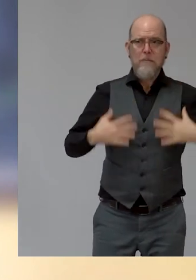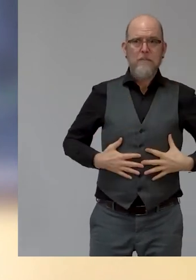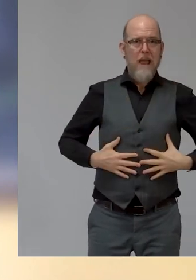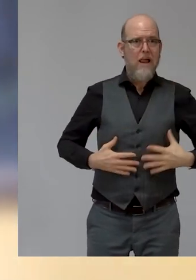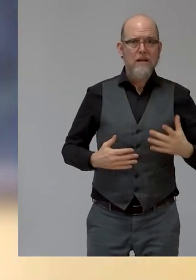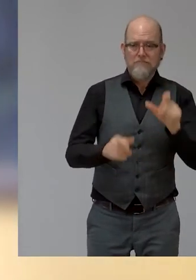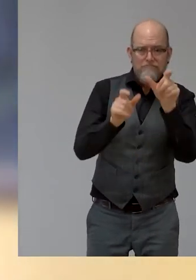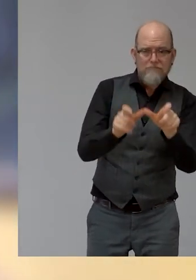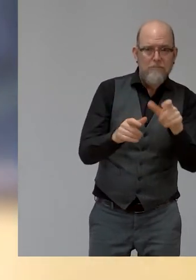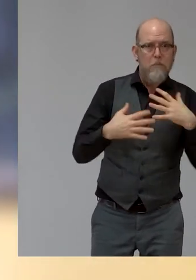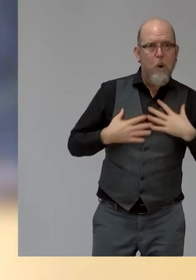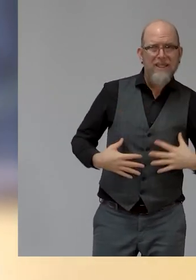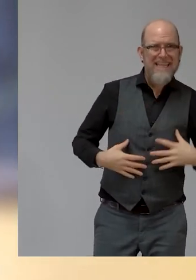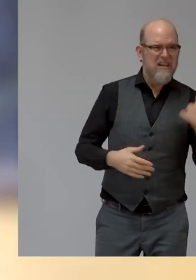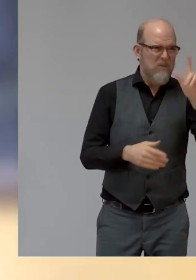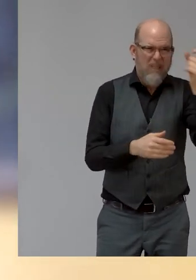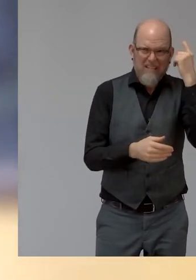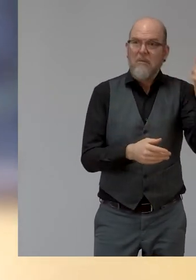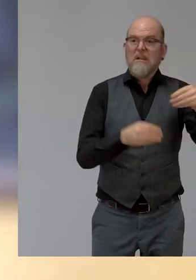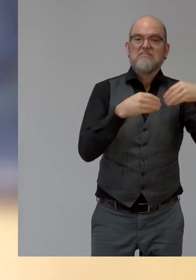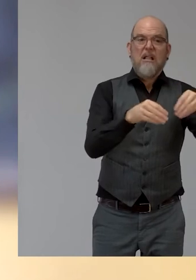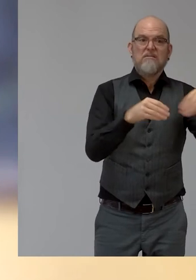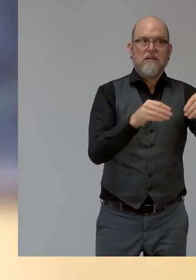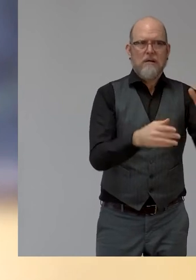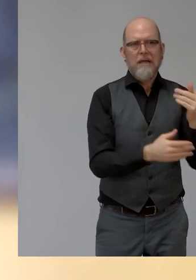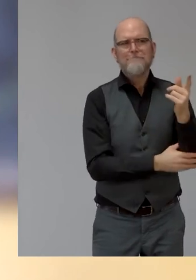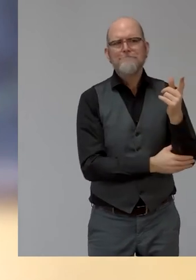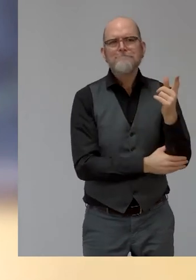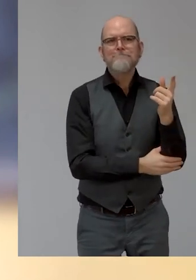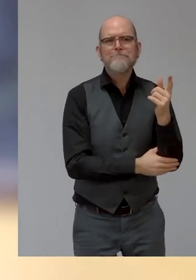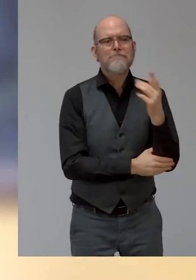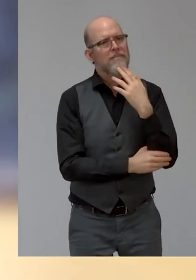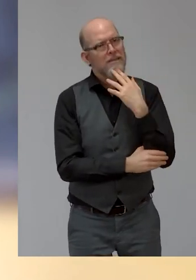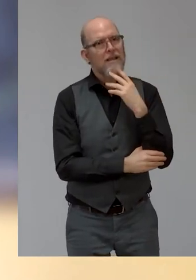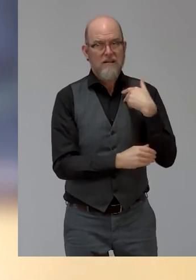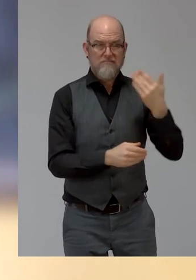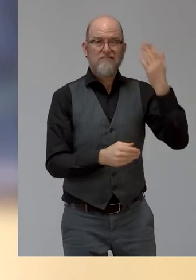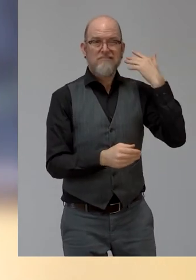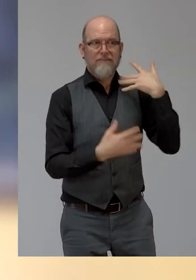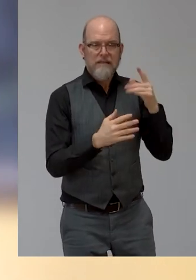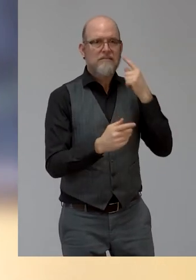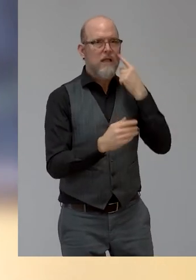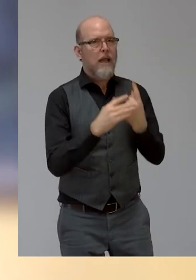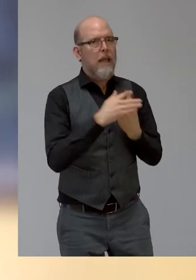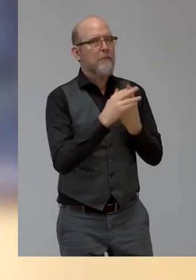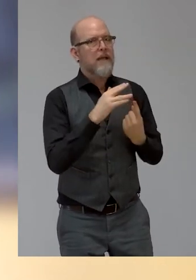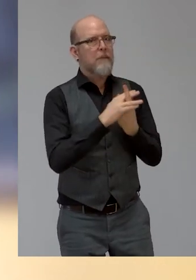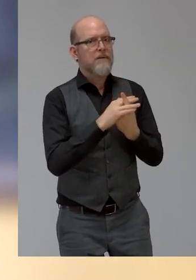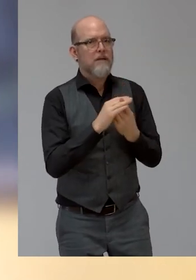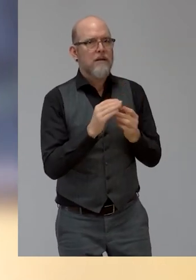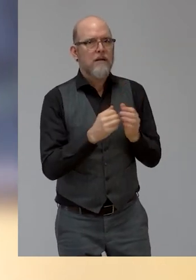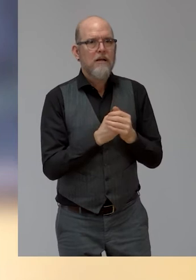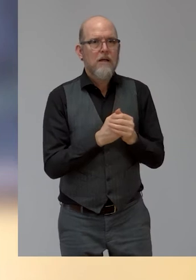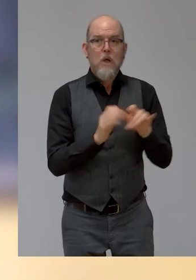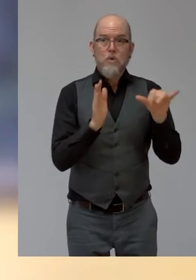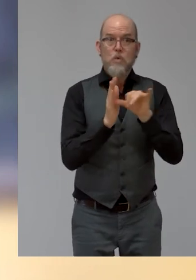these, and the worst thing they would do is they'll put everything on YouTube. And suddenly it will catch everybody's